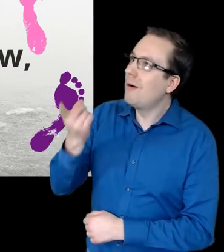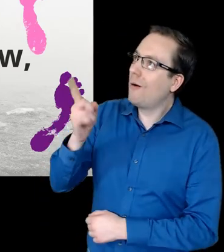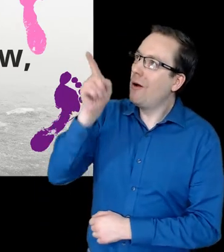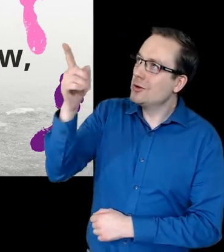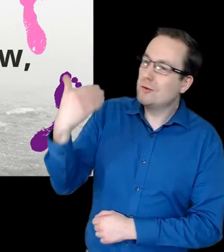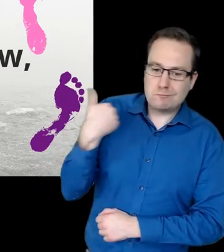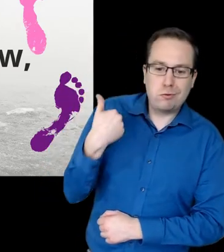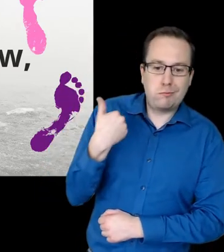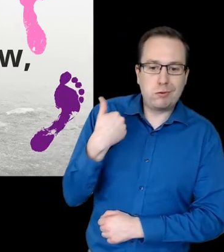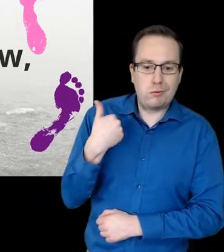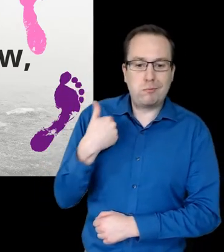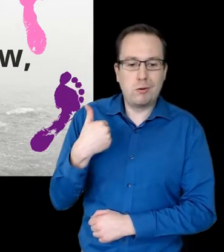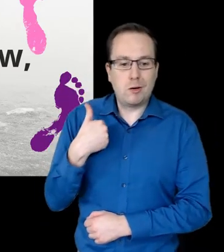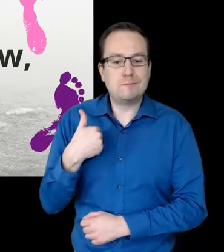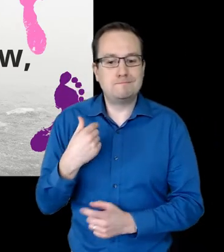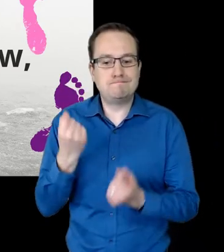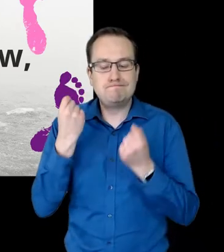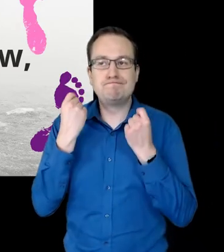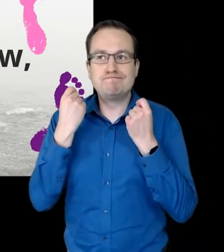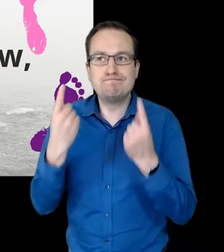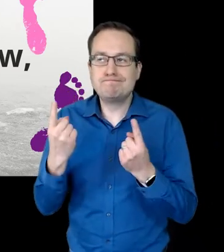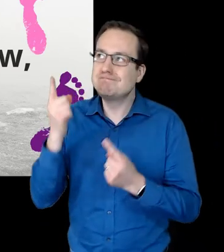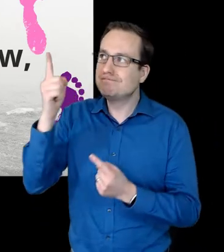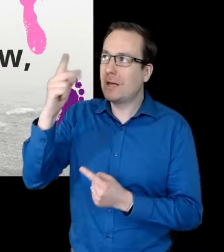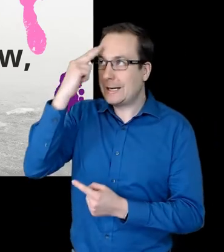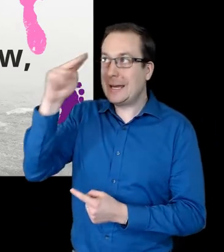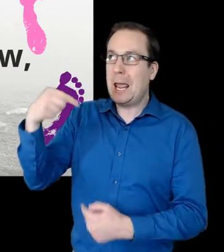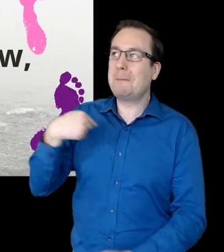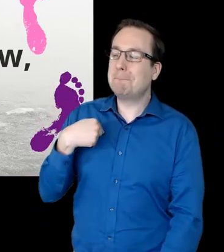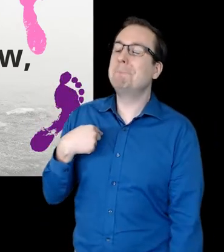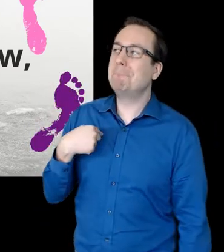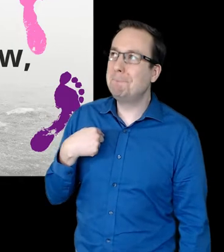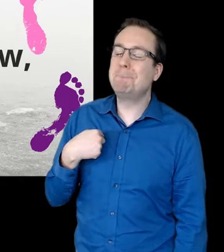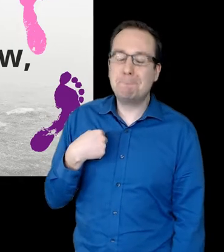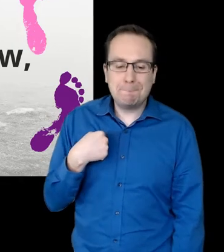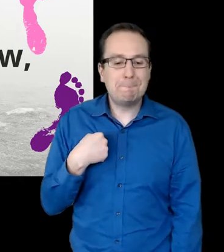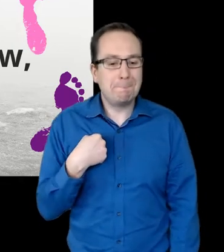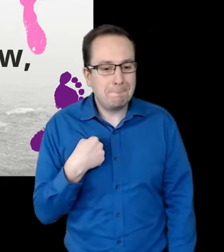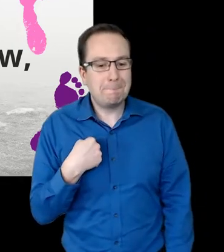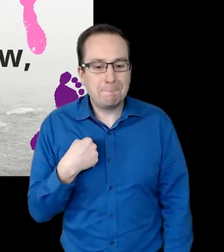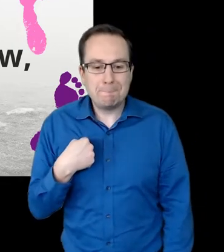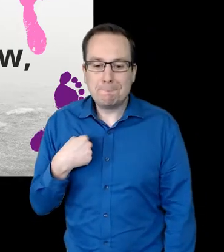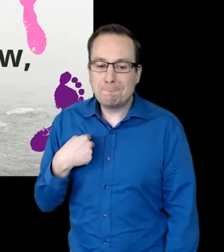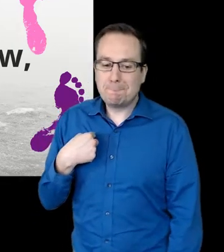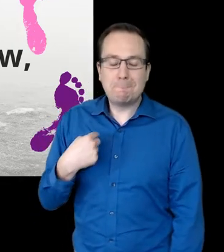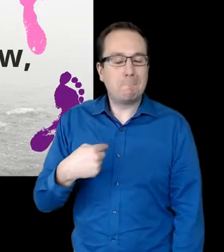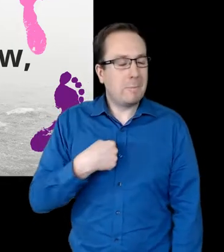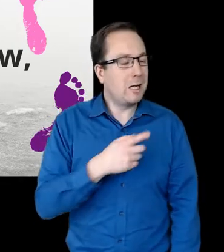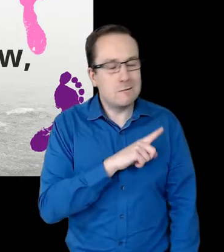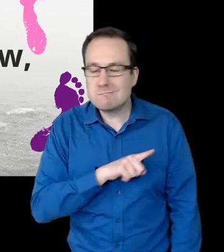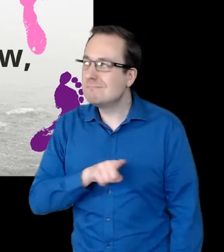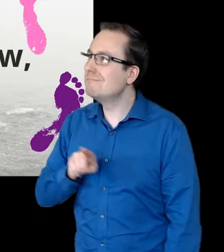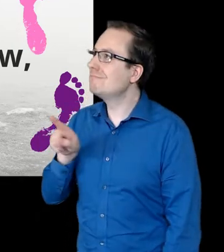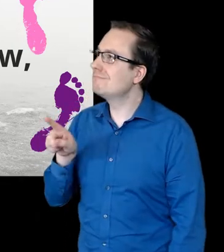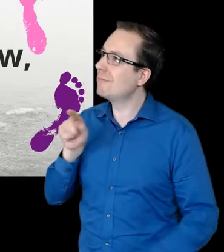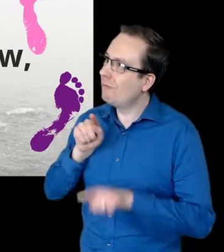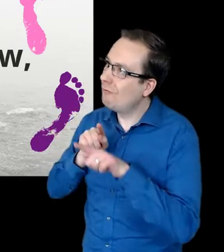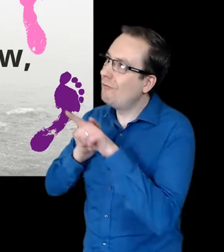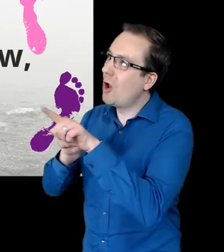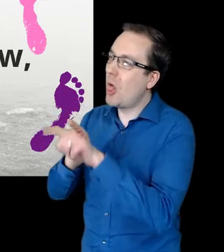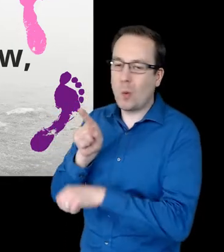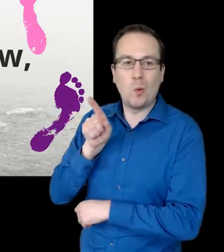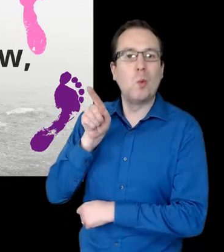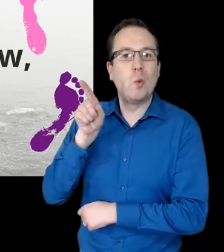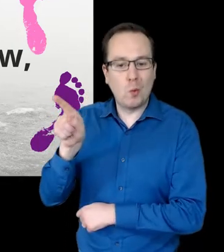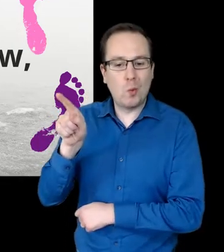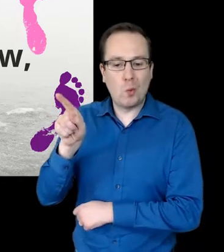echoes true and all my name. Let me turn and hold, you